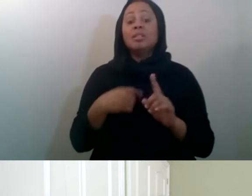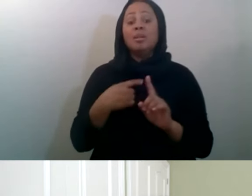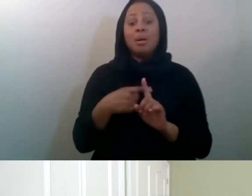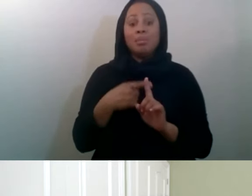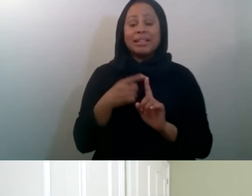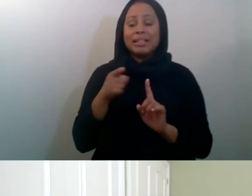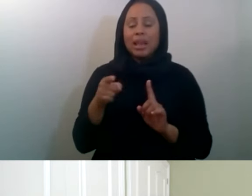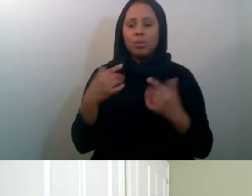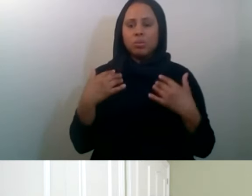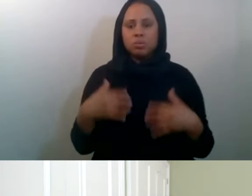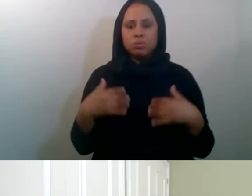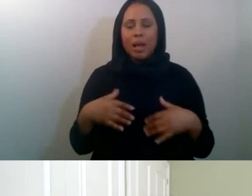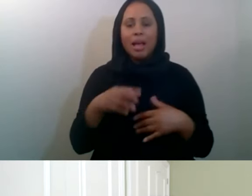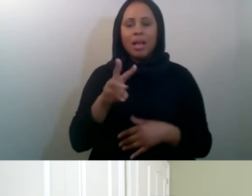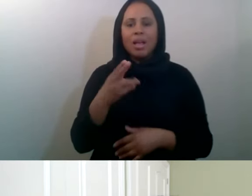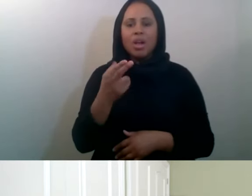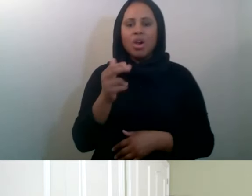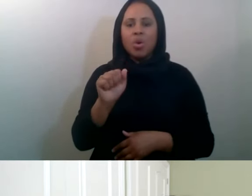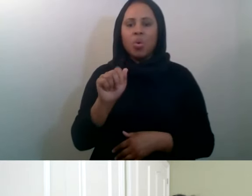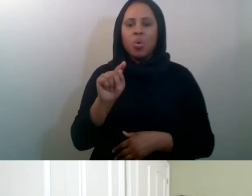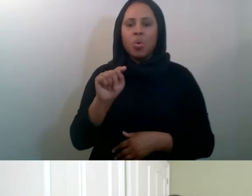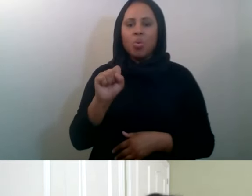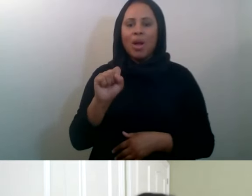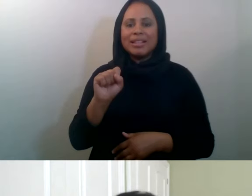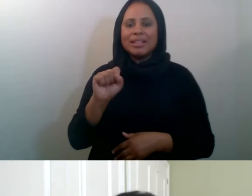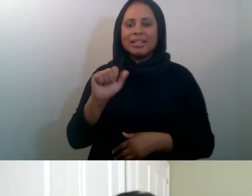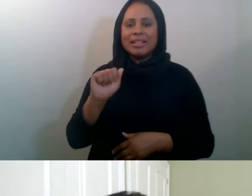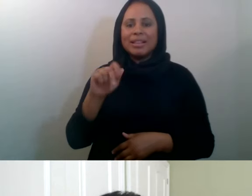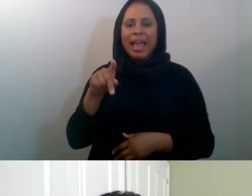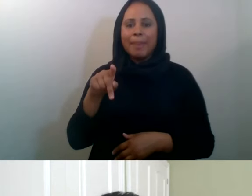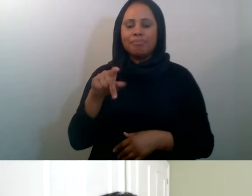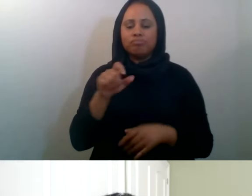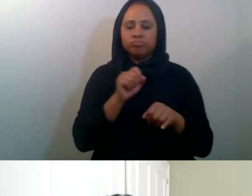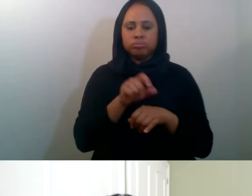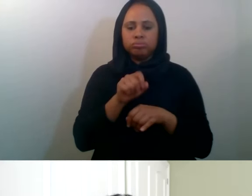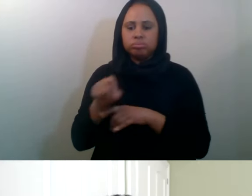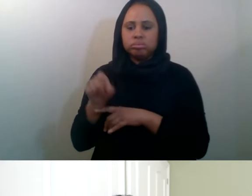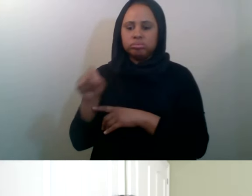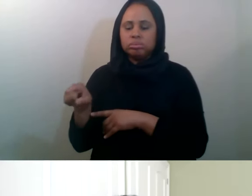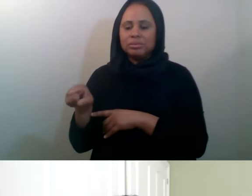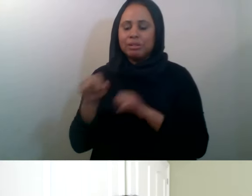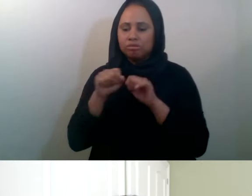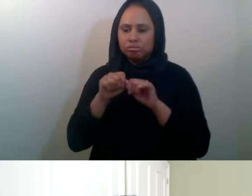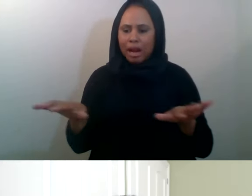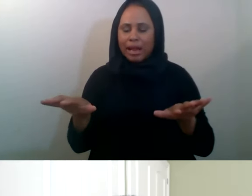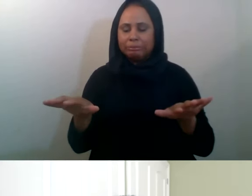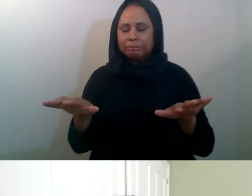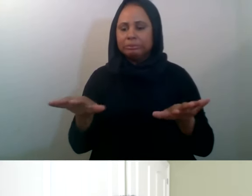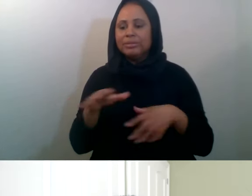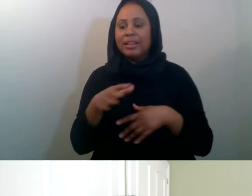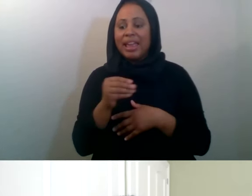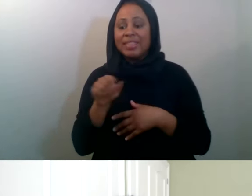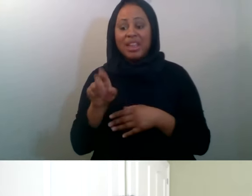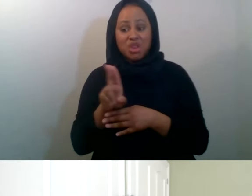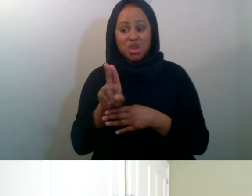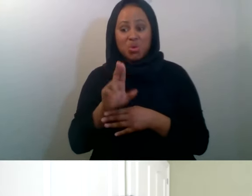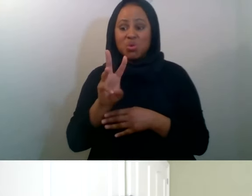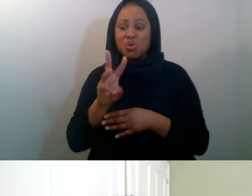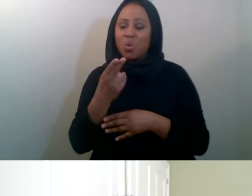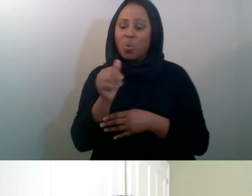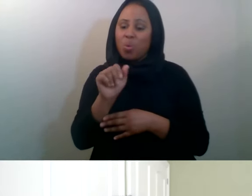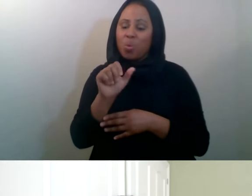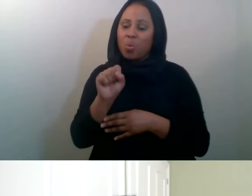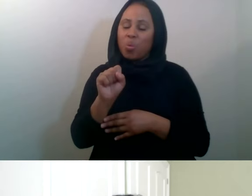crazy with WhatsApp. I mean, this was technically an older community, not young, uh, but they utilize the WhatsApp network